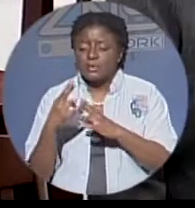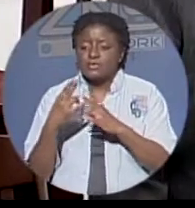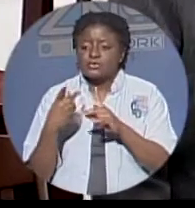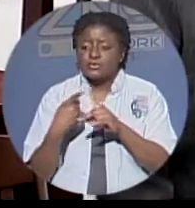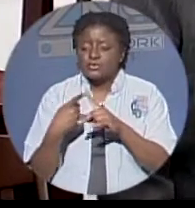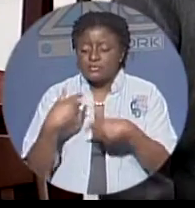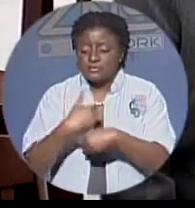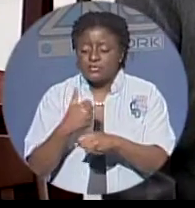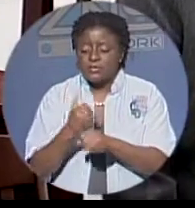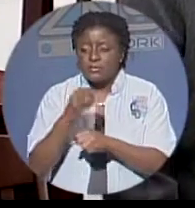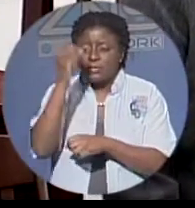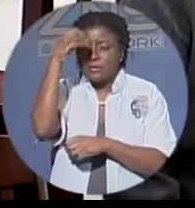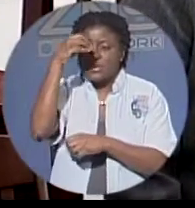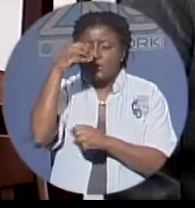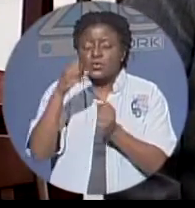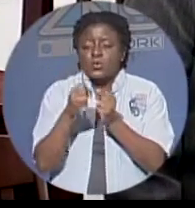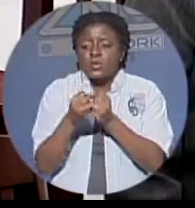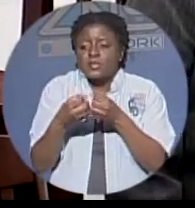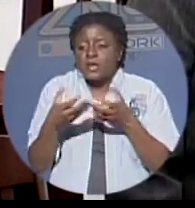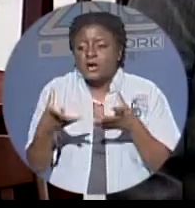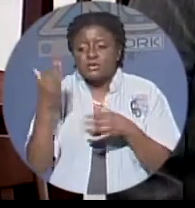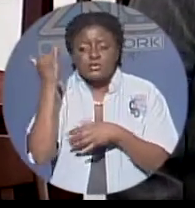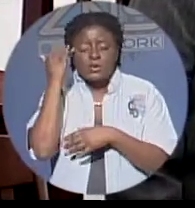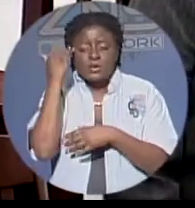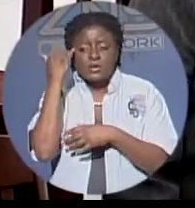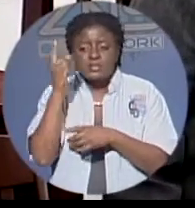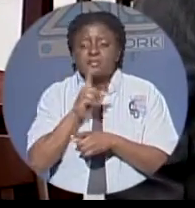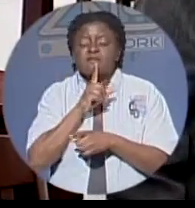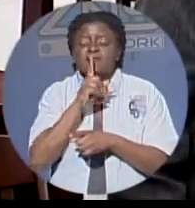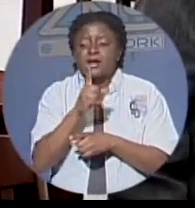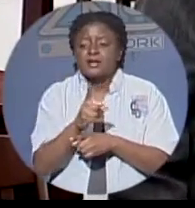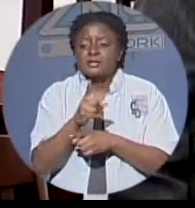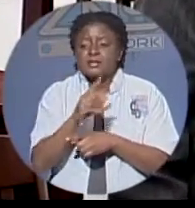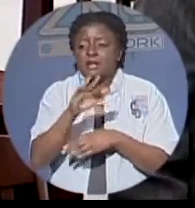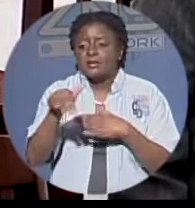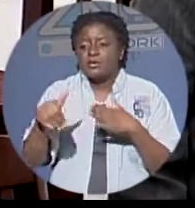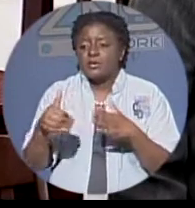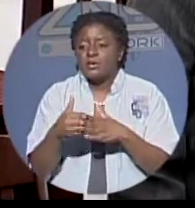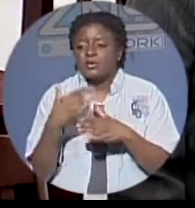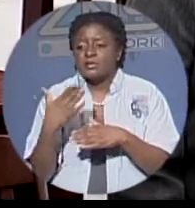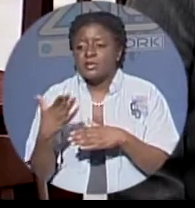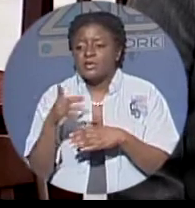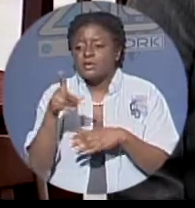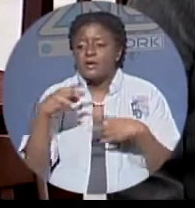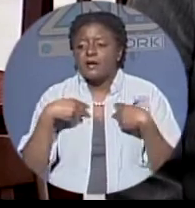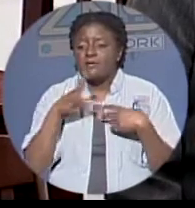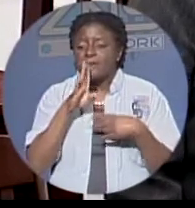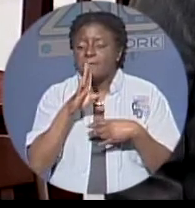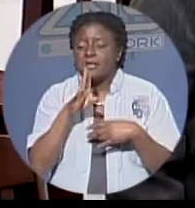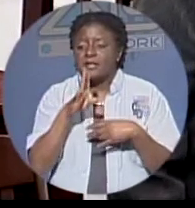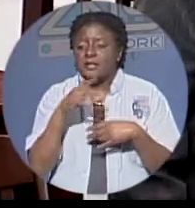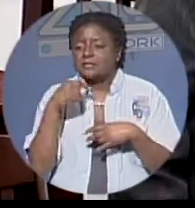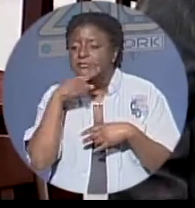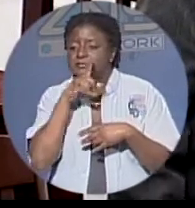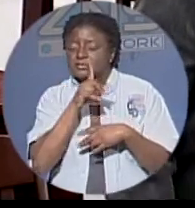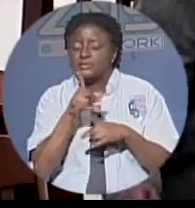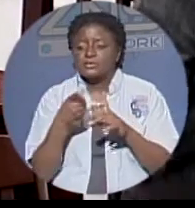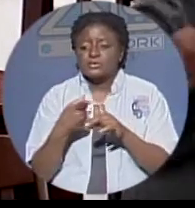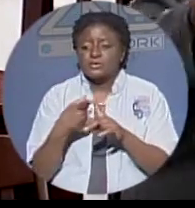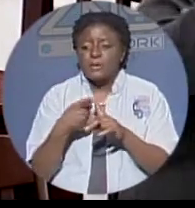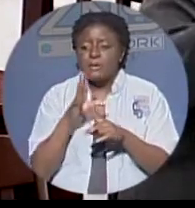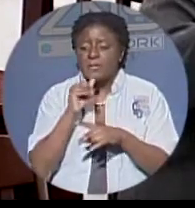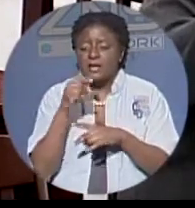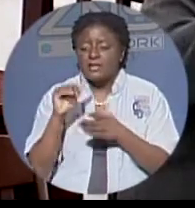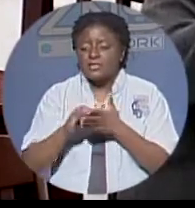without even knowing the facts surrounding the whole matter and you have been deceived by those